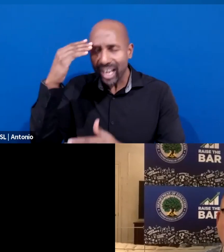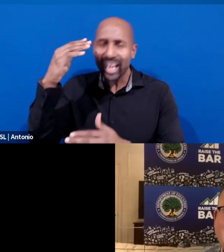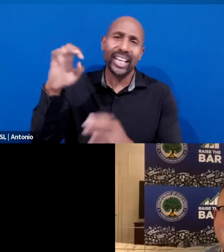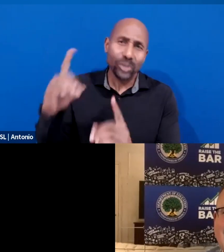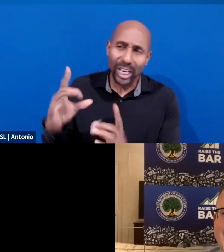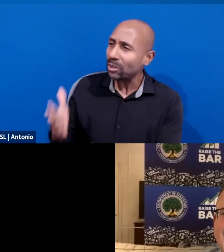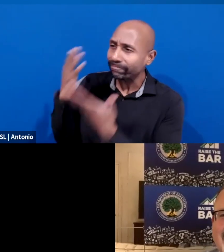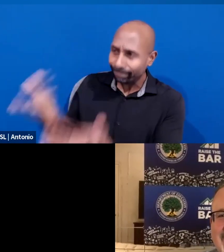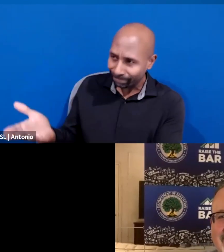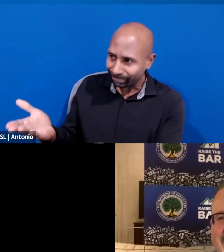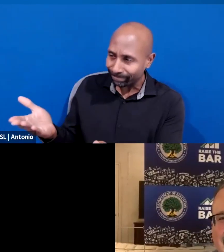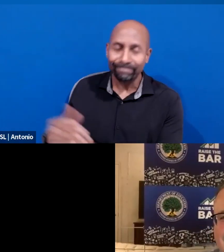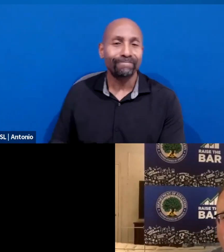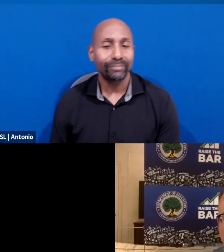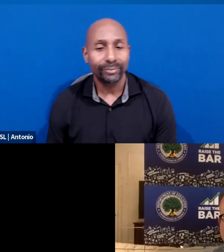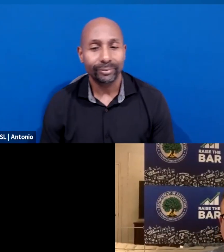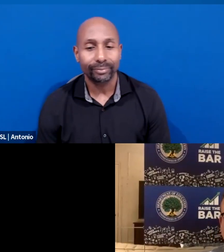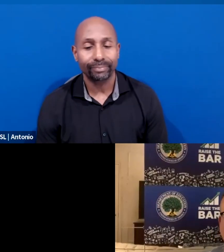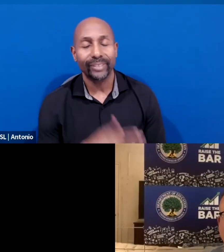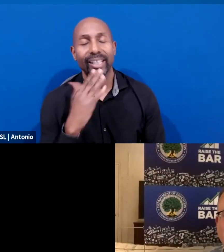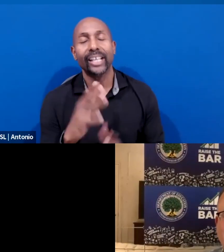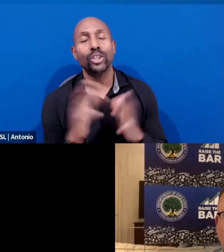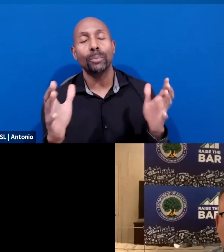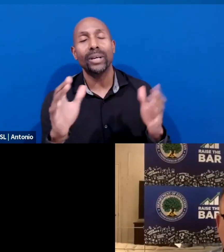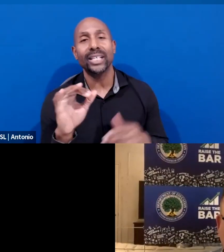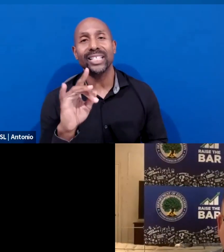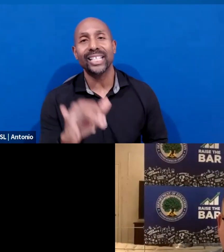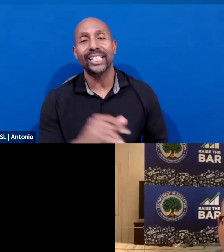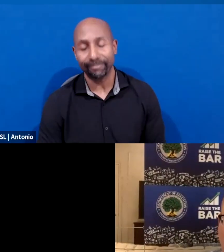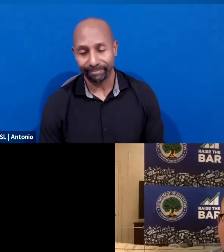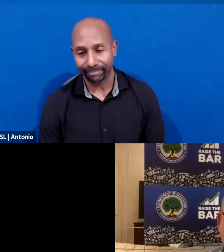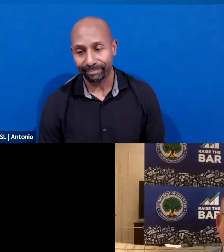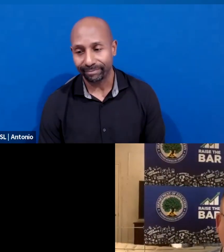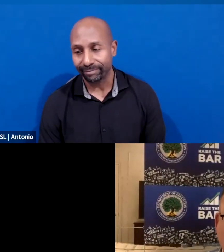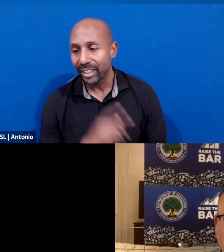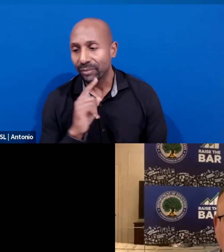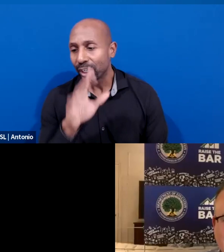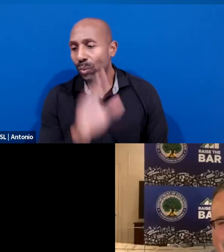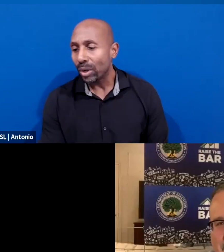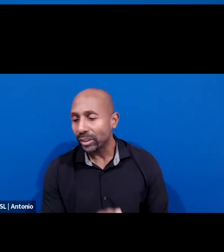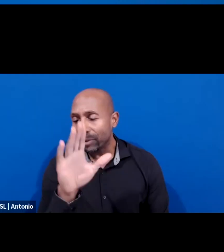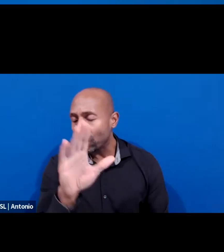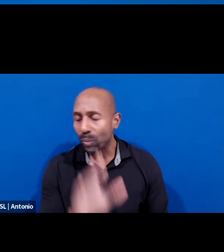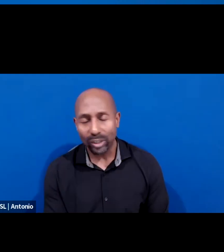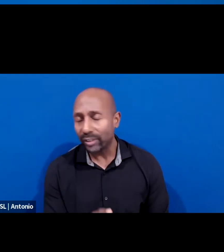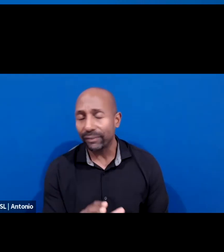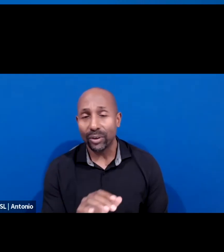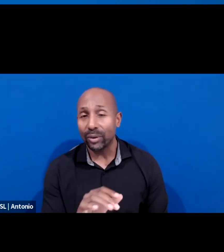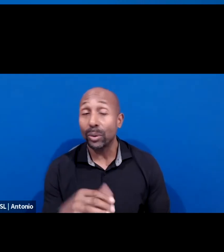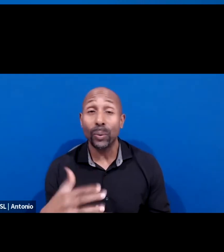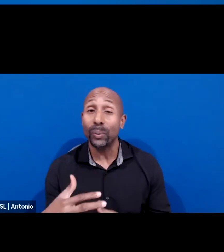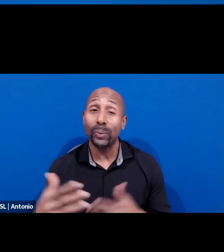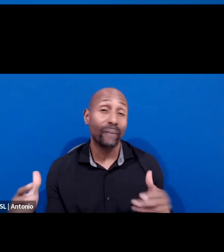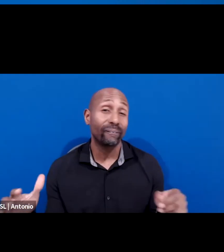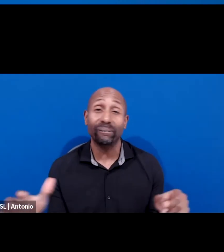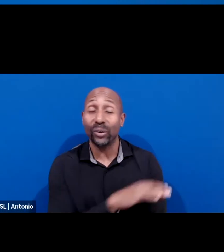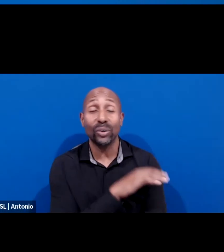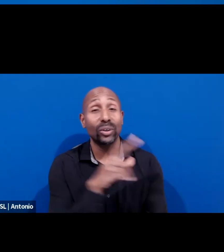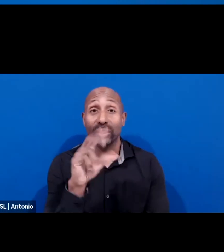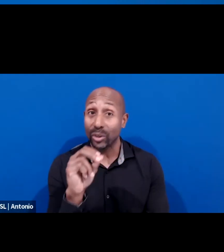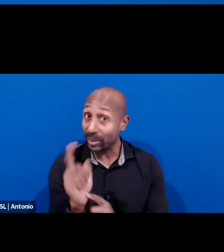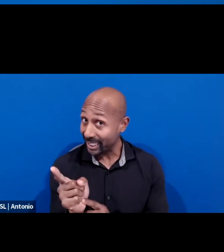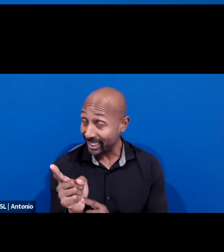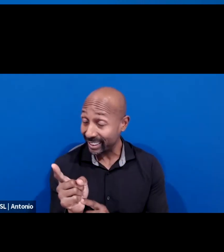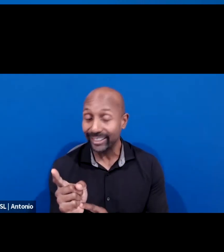Secretary Cardona. Hey, thank you so much, Cindy. What a wonderful, jam-packed 30 minutes.